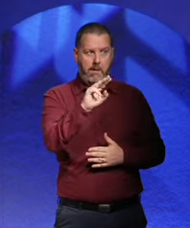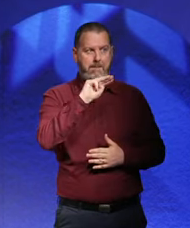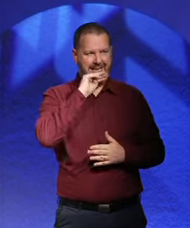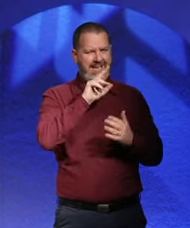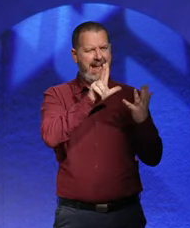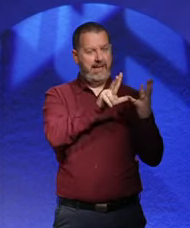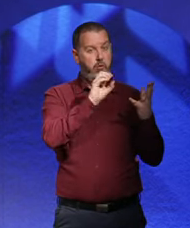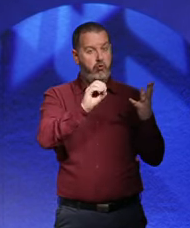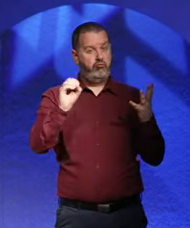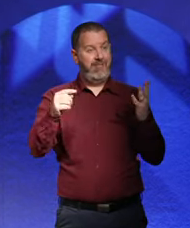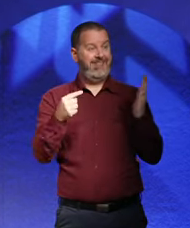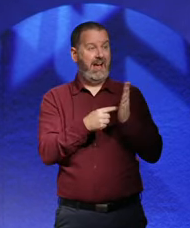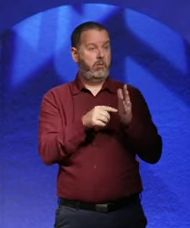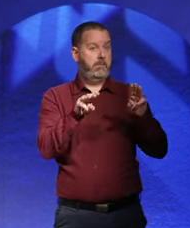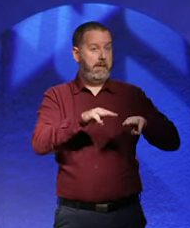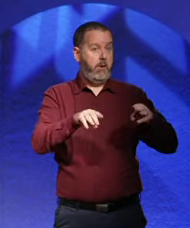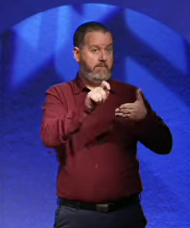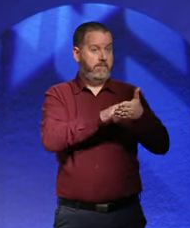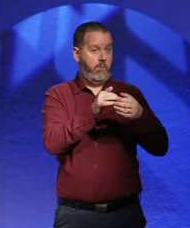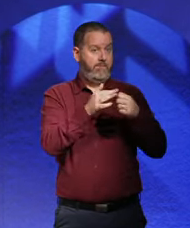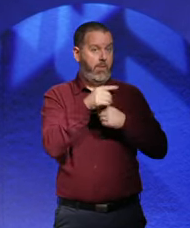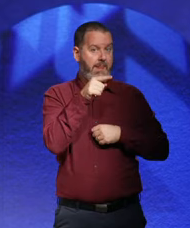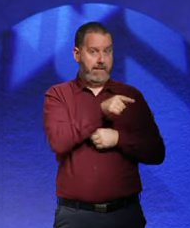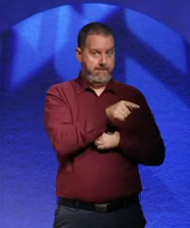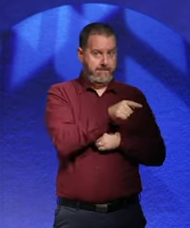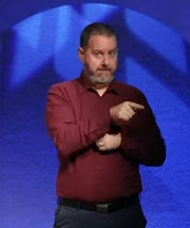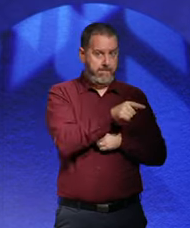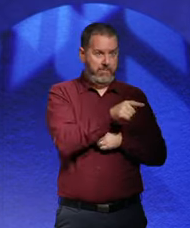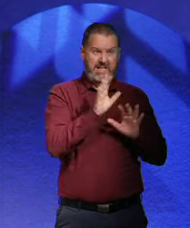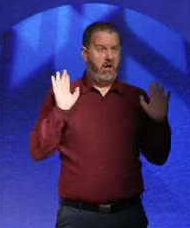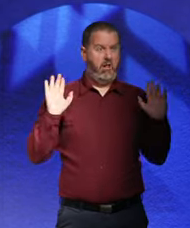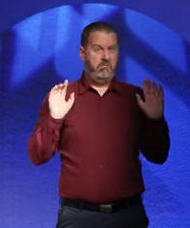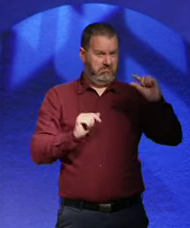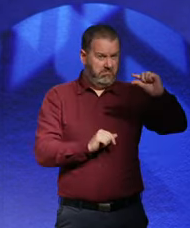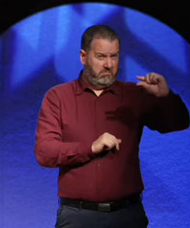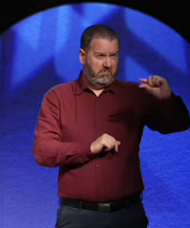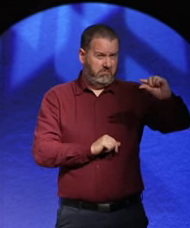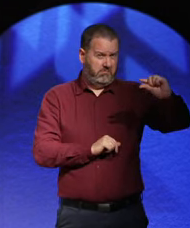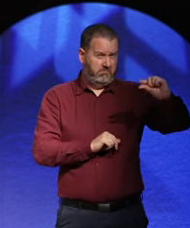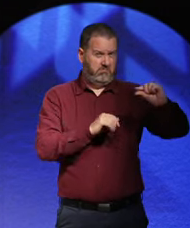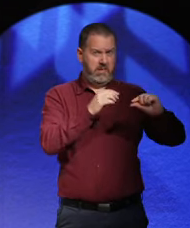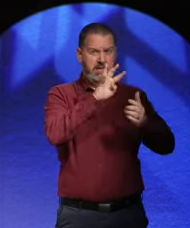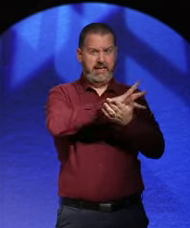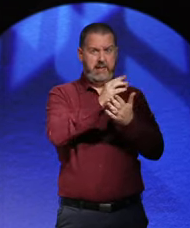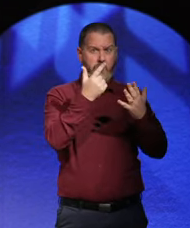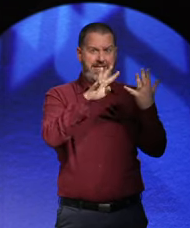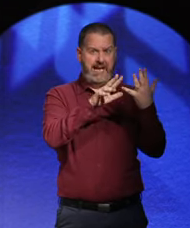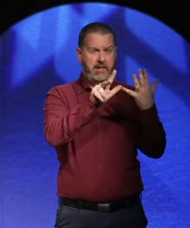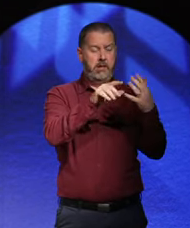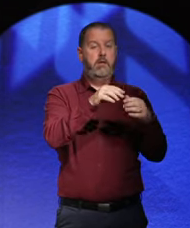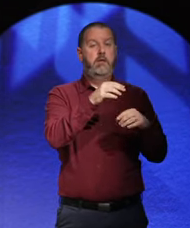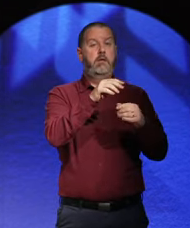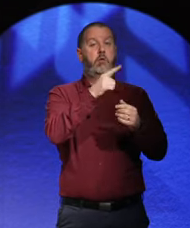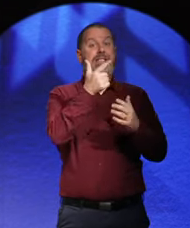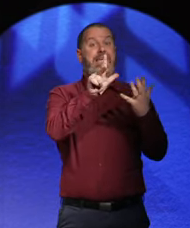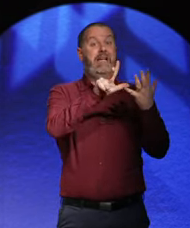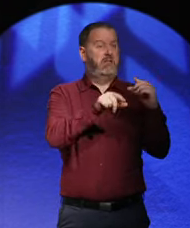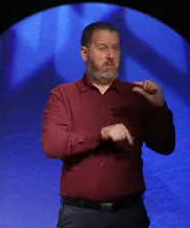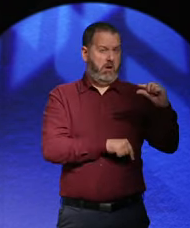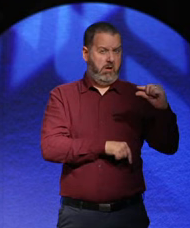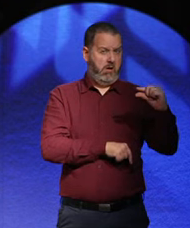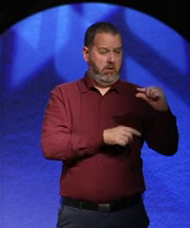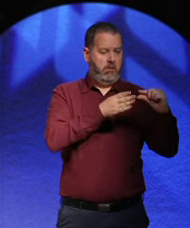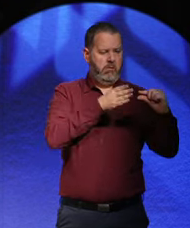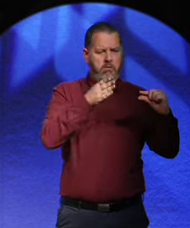,000 voters. That's all they've got in 1928. So what happens? What happens?